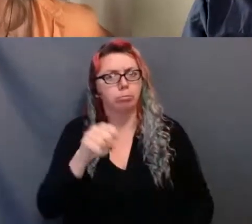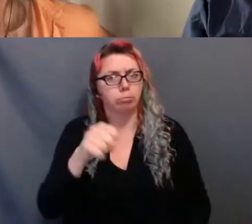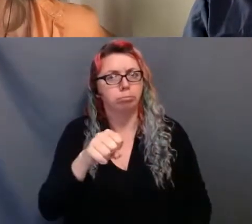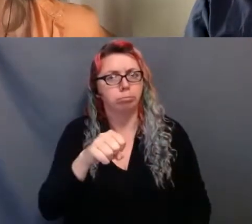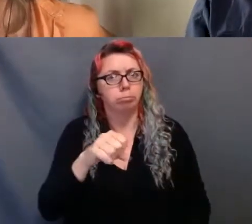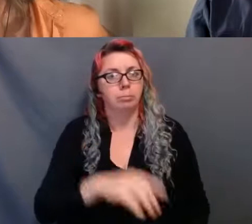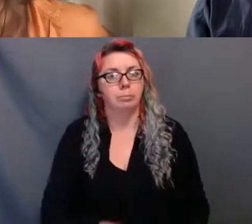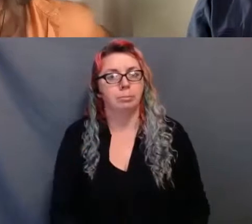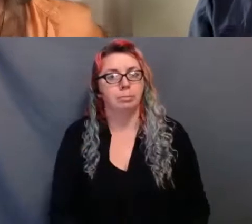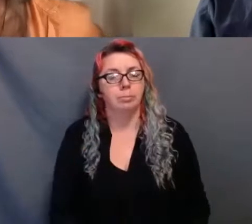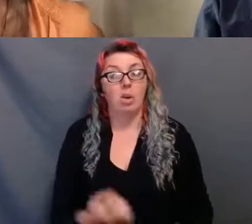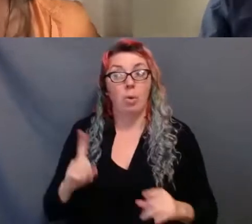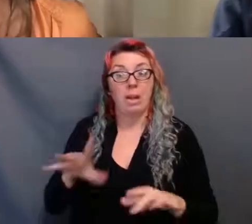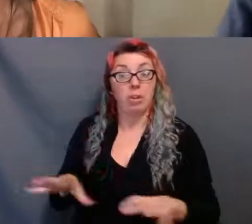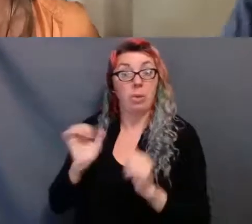blocking.